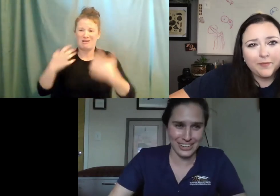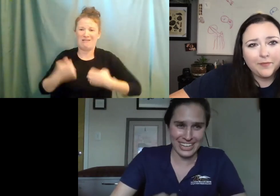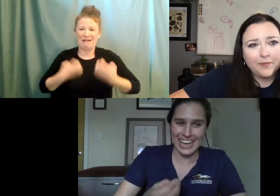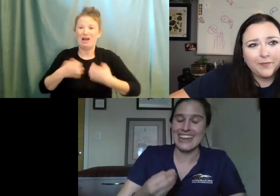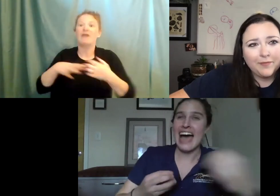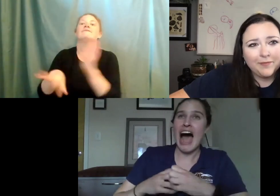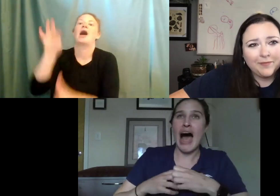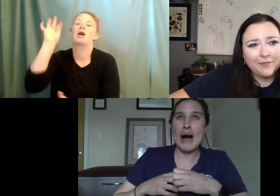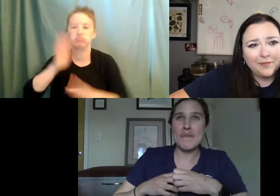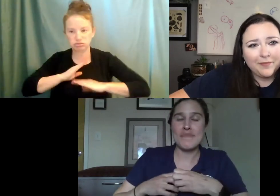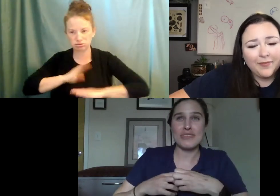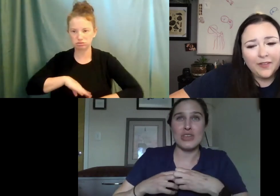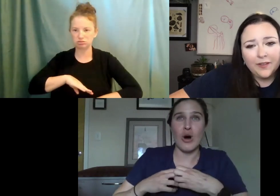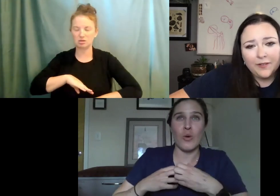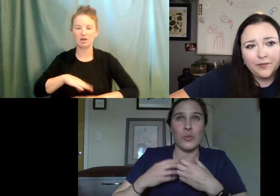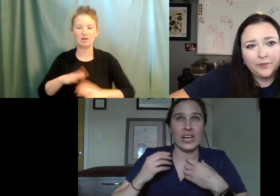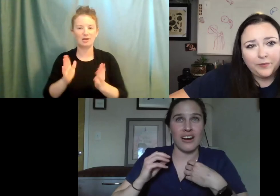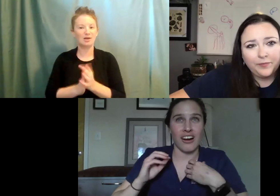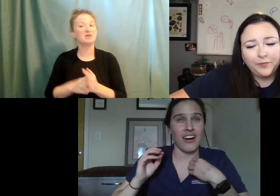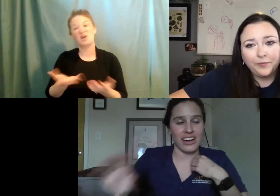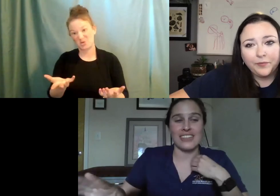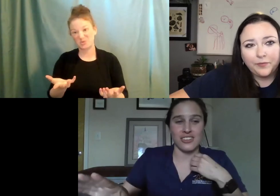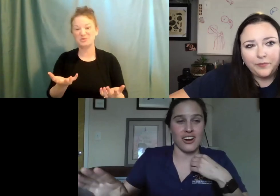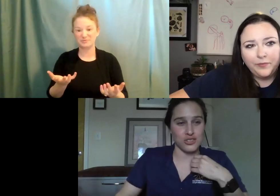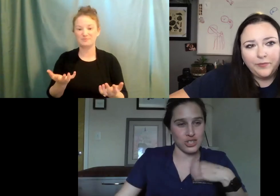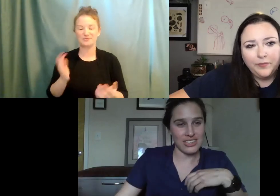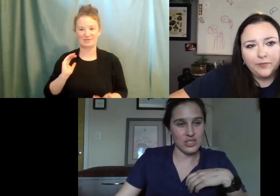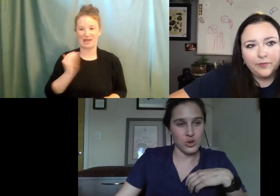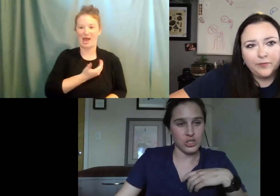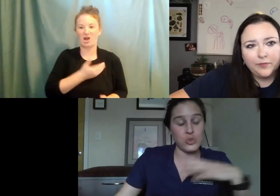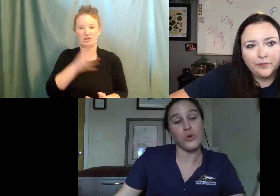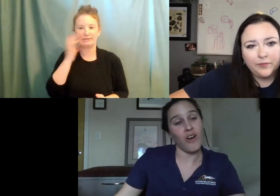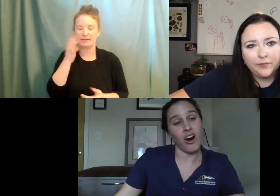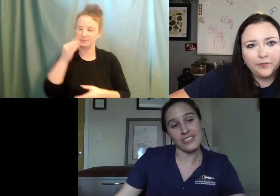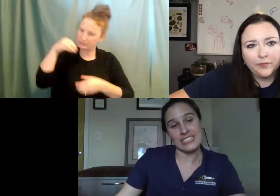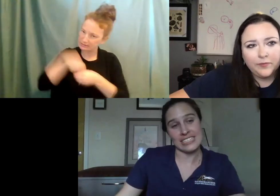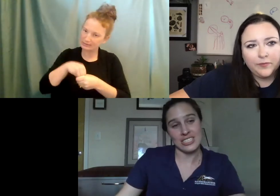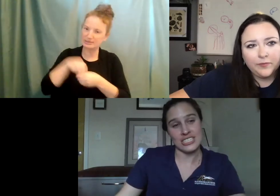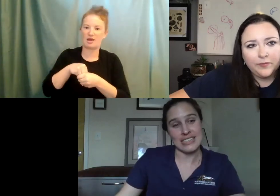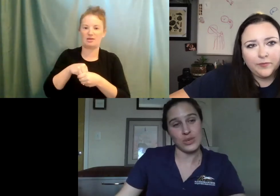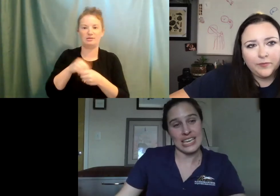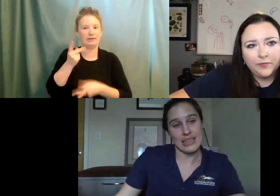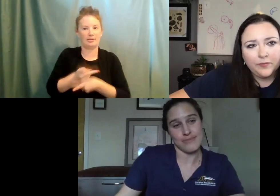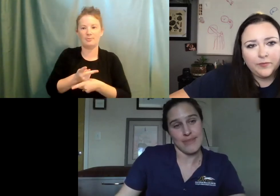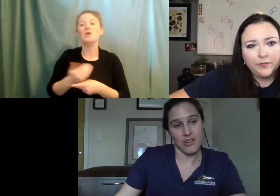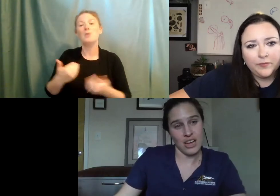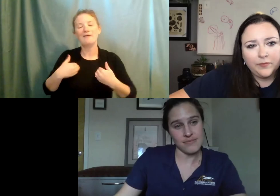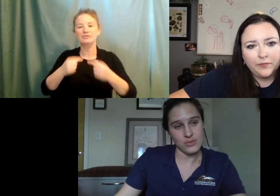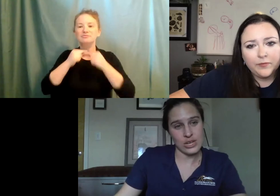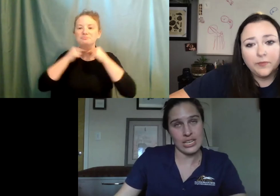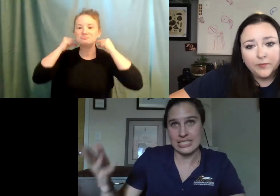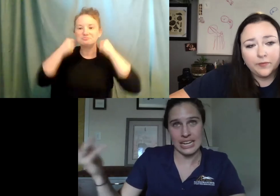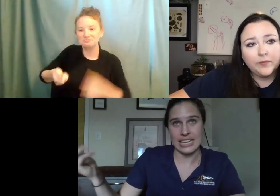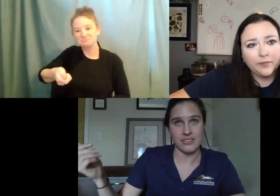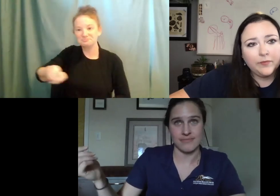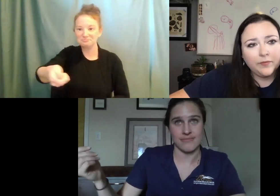found her again. Um, so we are, our cats are strictly indoors. We do have harnesses and leashes that we take them out on